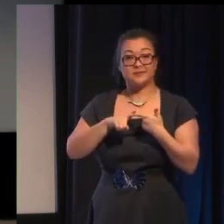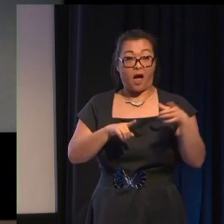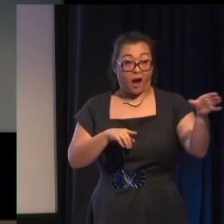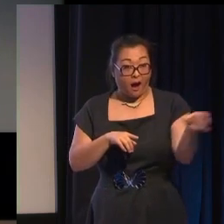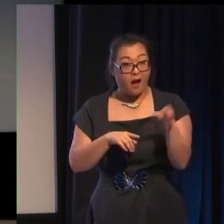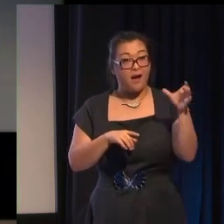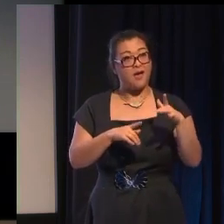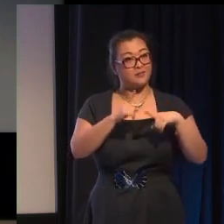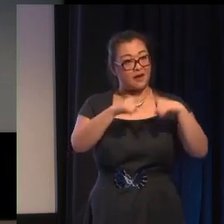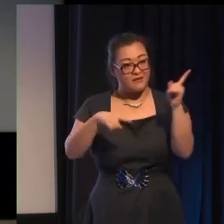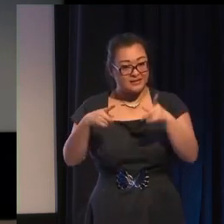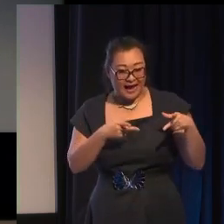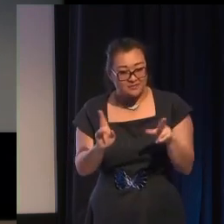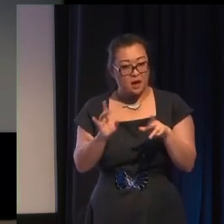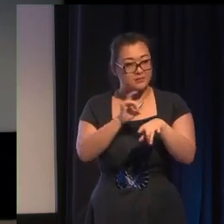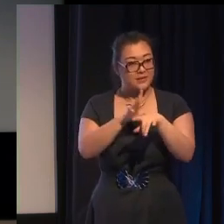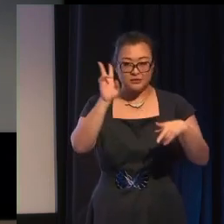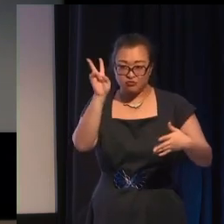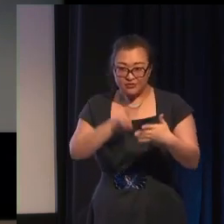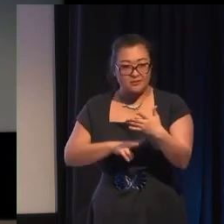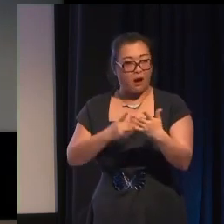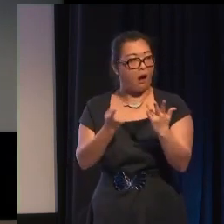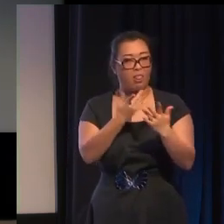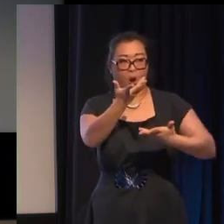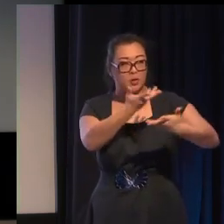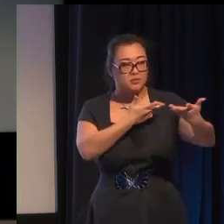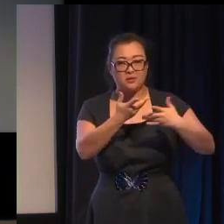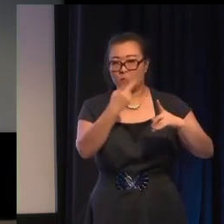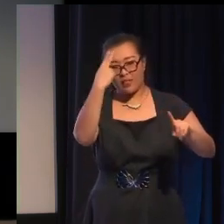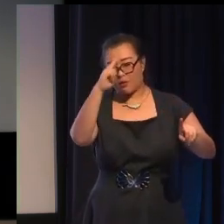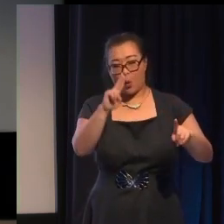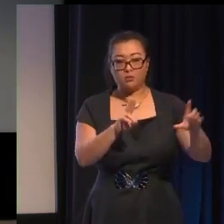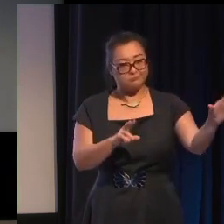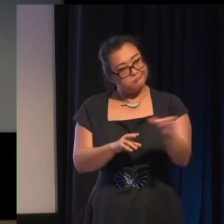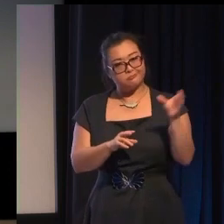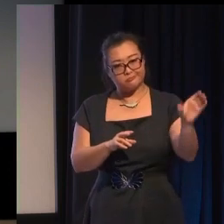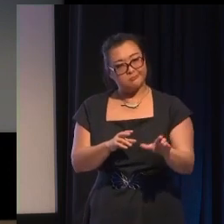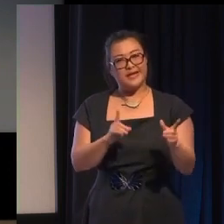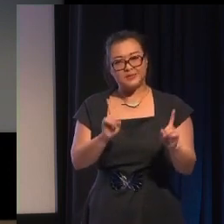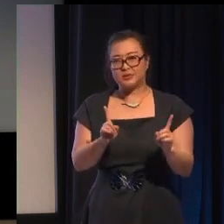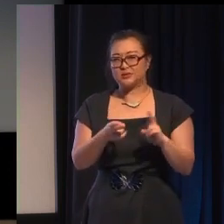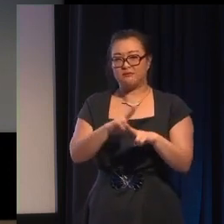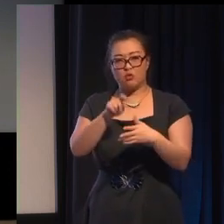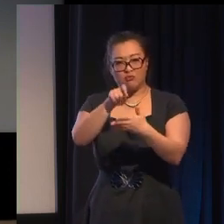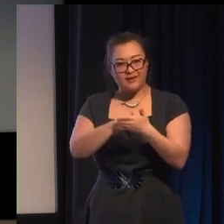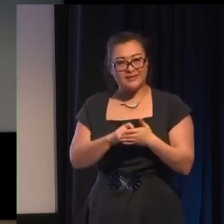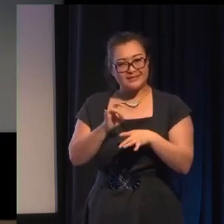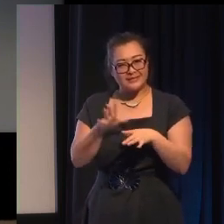editors, other consultants, whatever they're called especially if you're writing sensitive material, budget for it